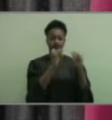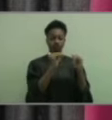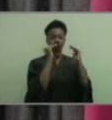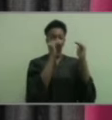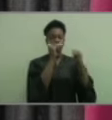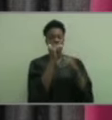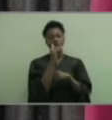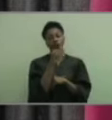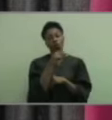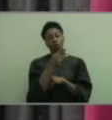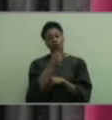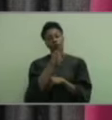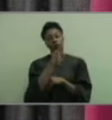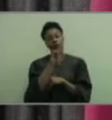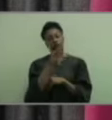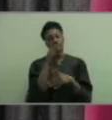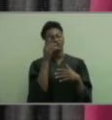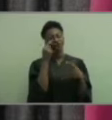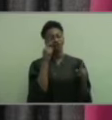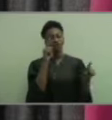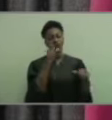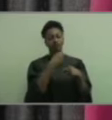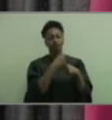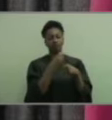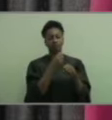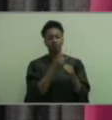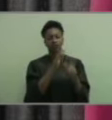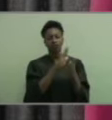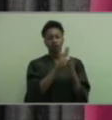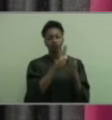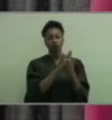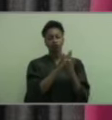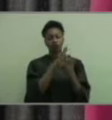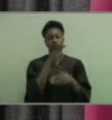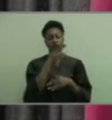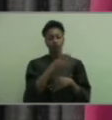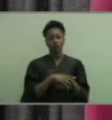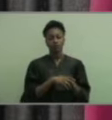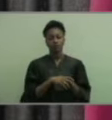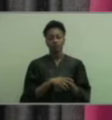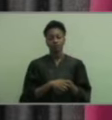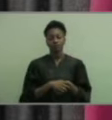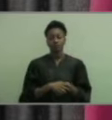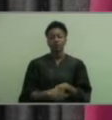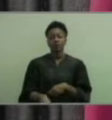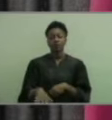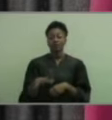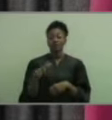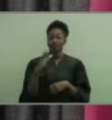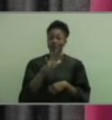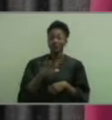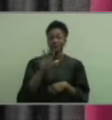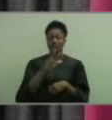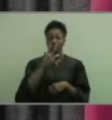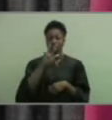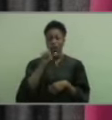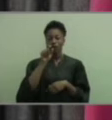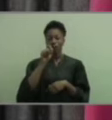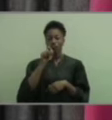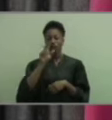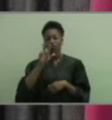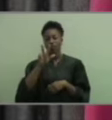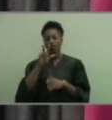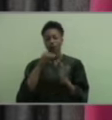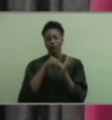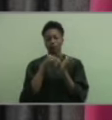quarterfinals and made school history, 11 college athletic signees, and approximately 3.3